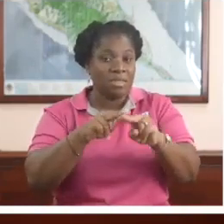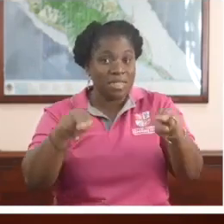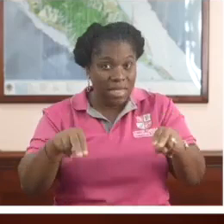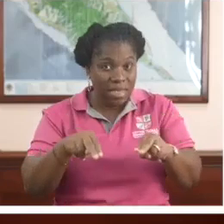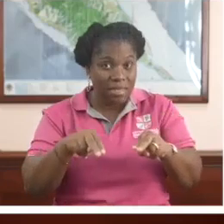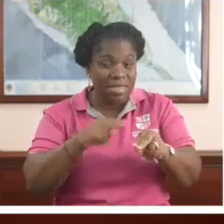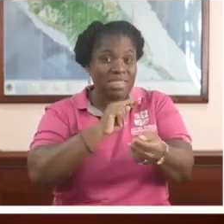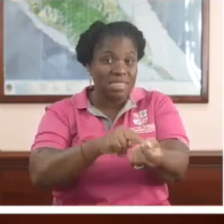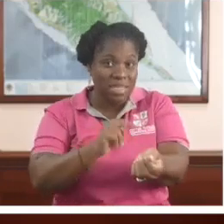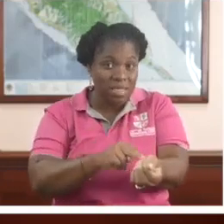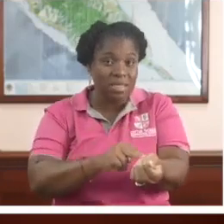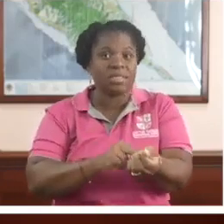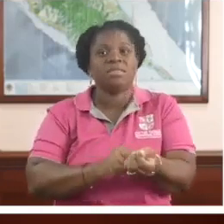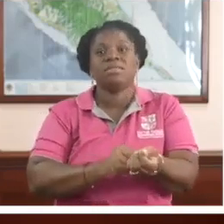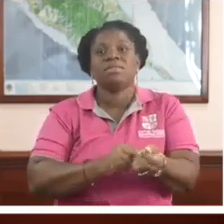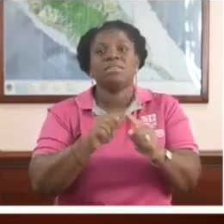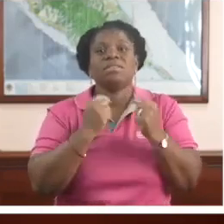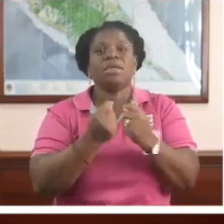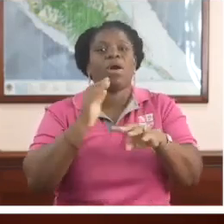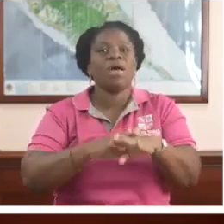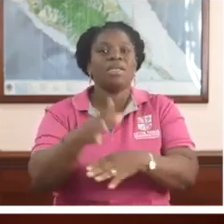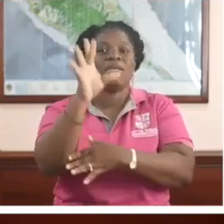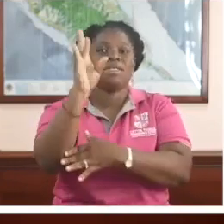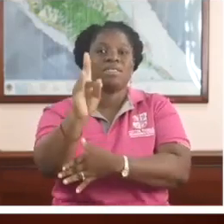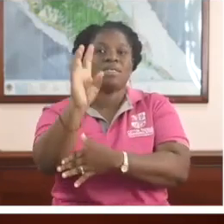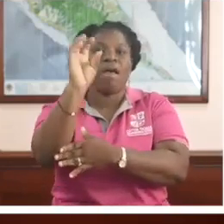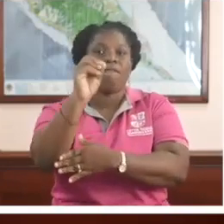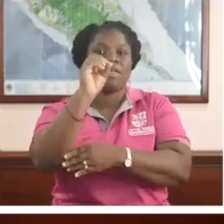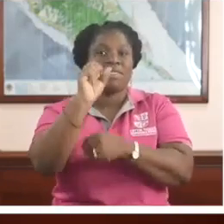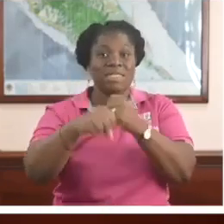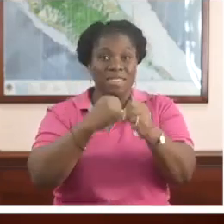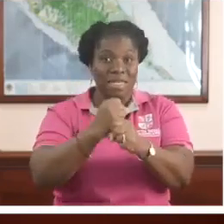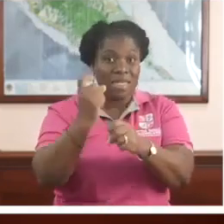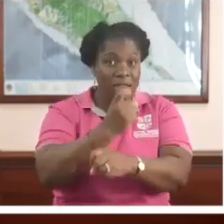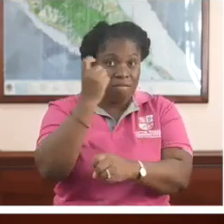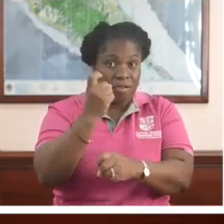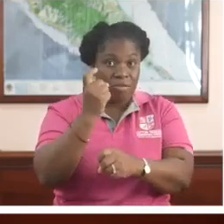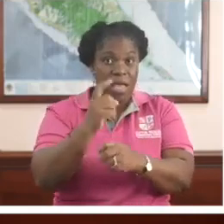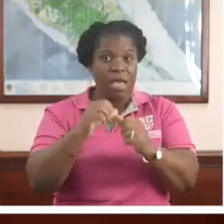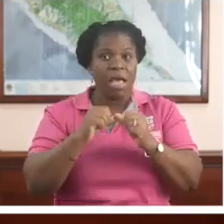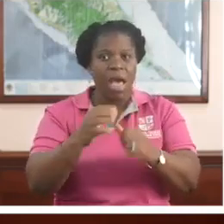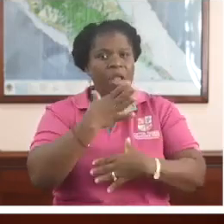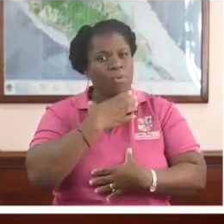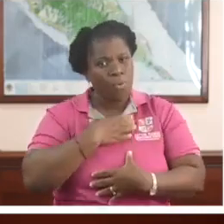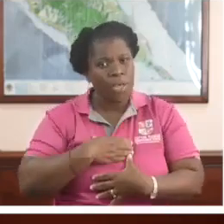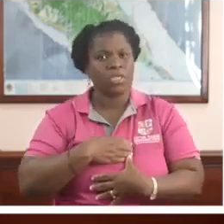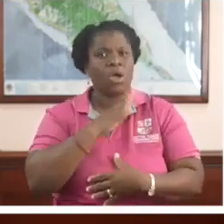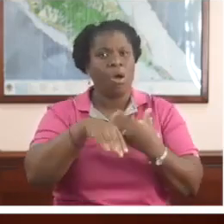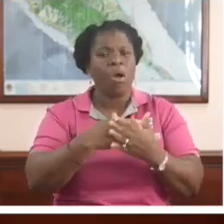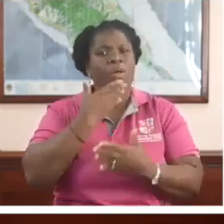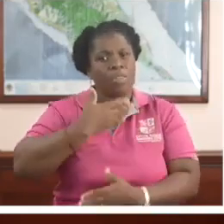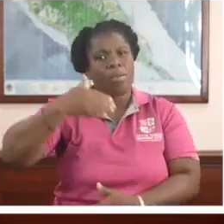Sincere Nurses Association on their 70th anniversary and wish them all the best as they continue to advocate